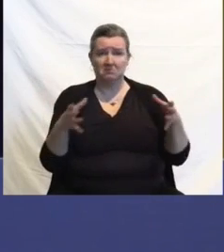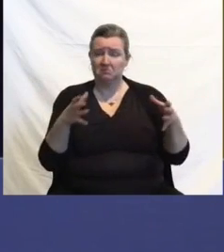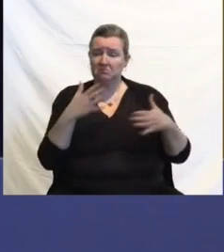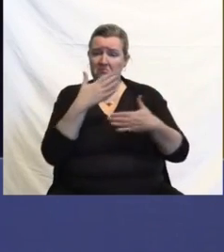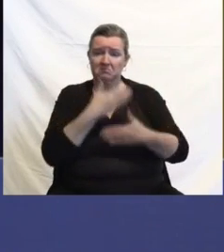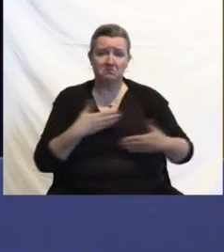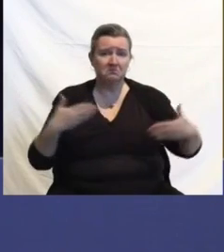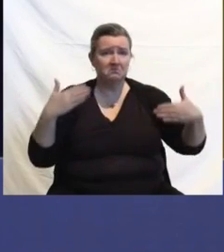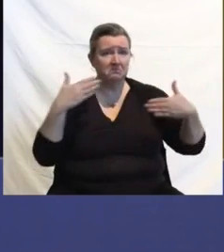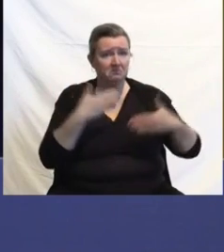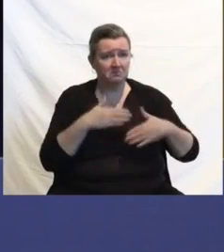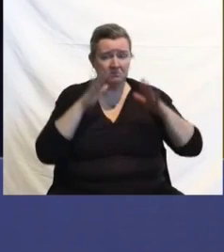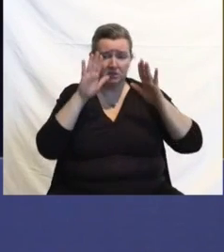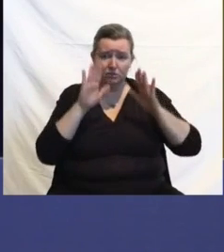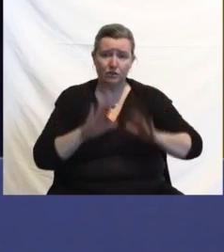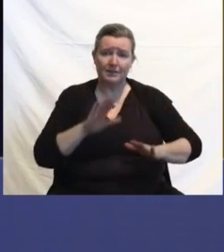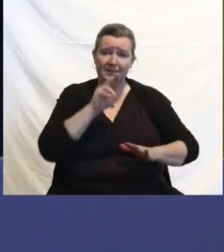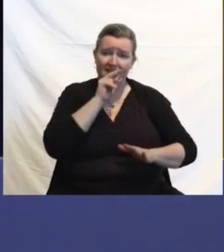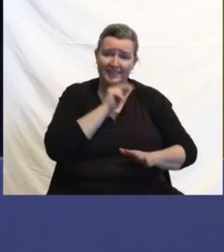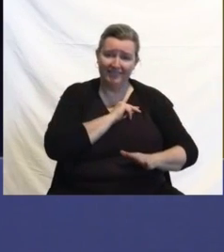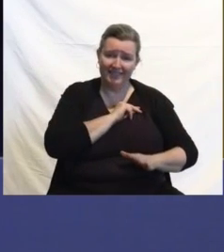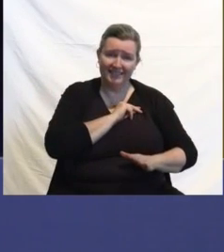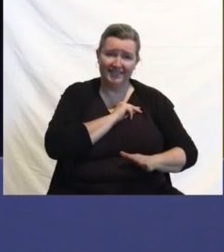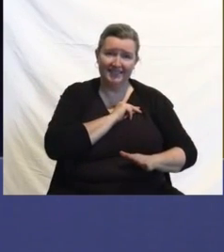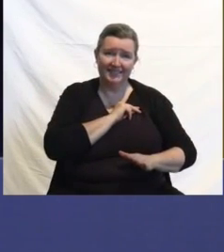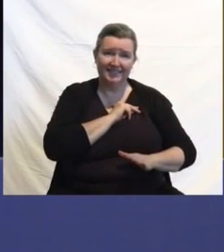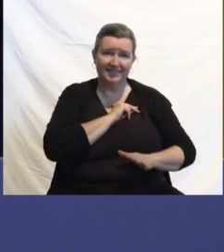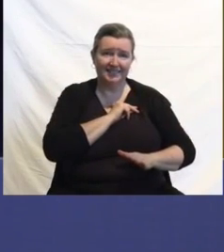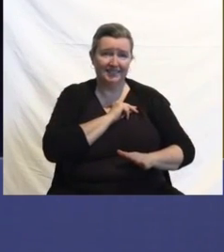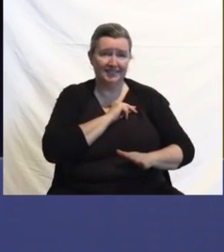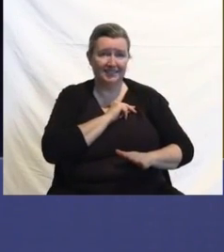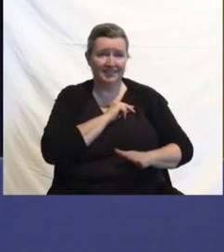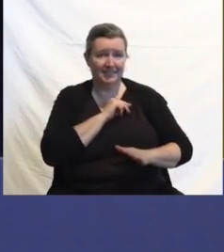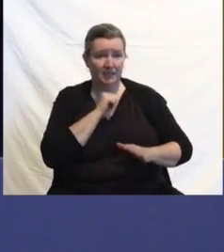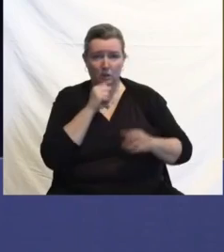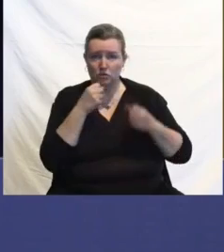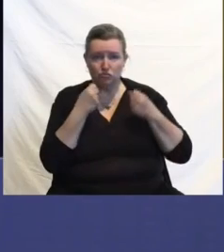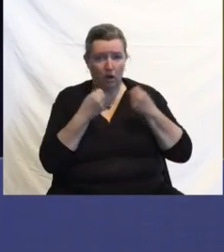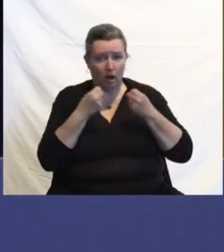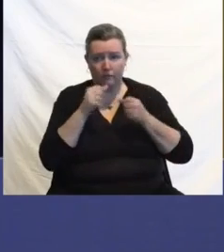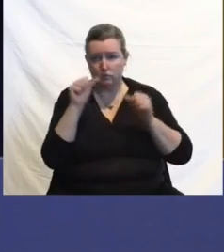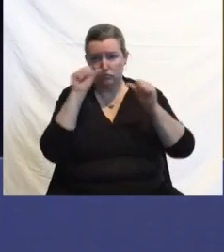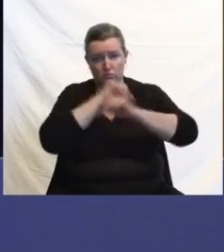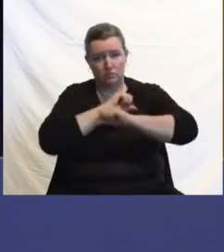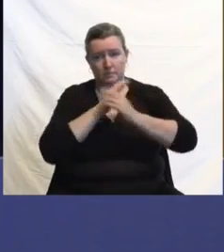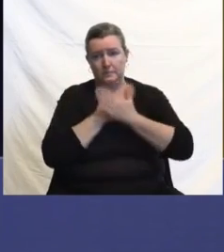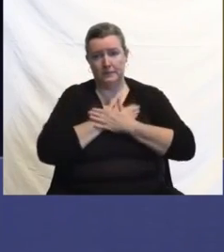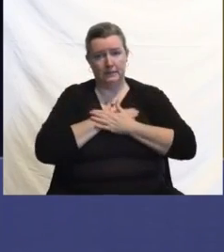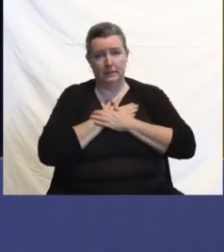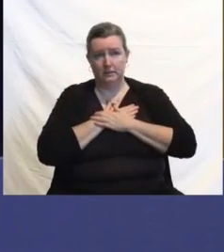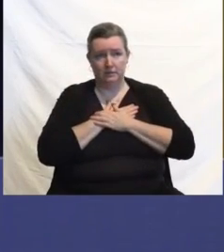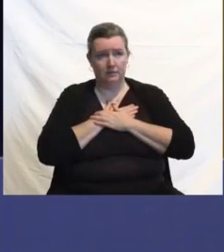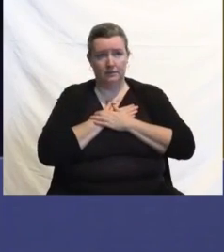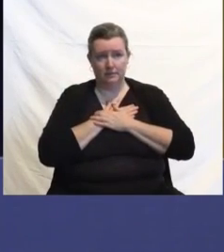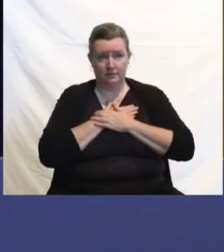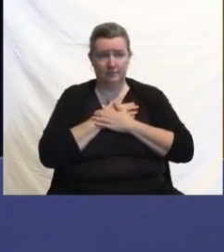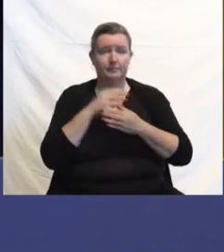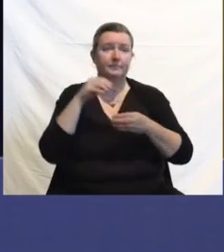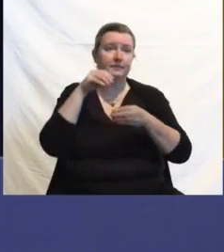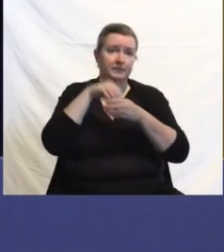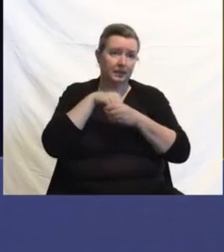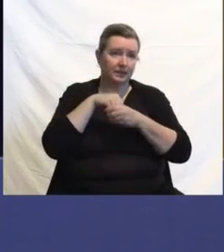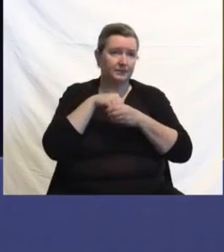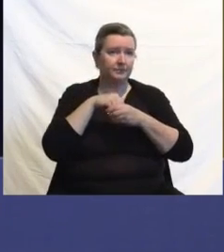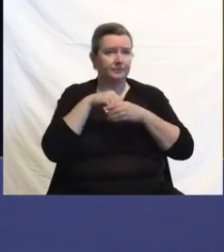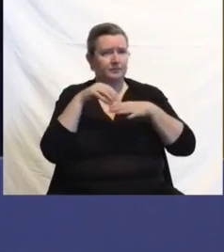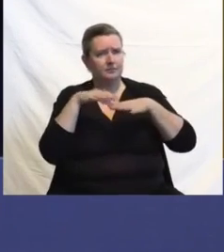Thanksgiving. Just don't do it in a car. It's when you're inside and you're in a crowded place and you just don't